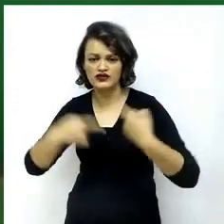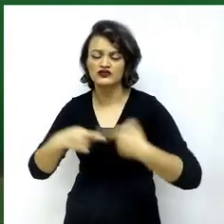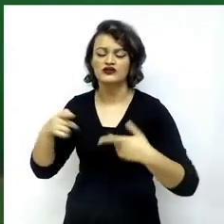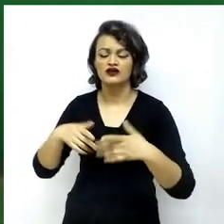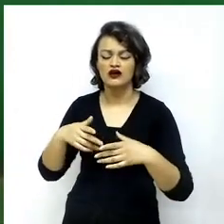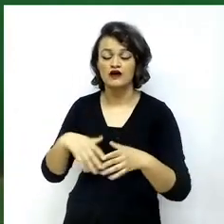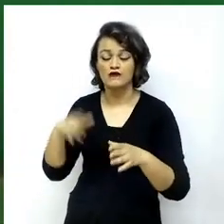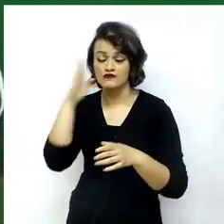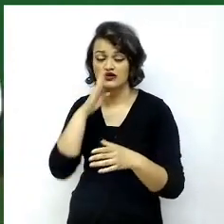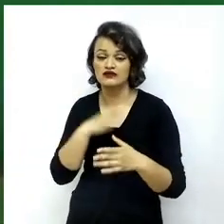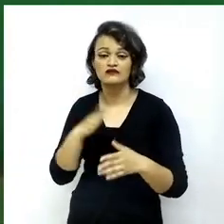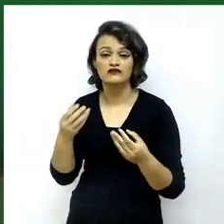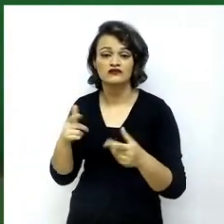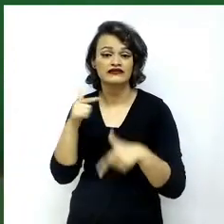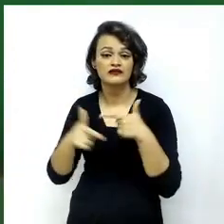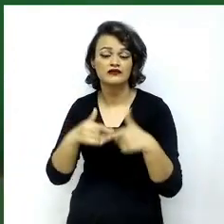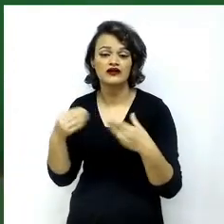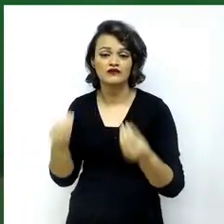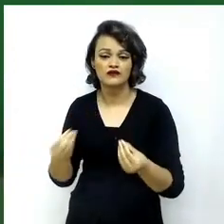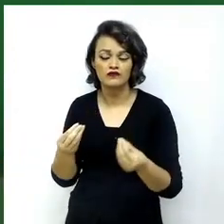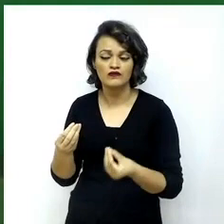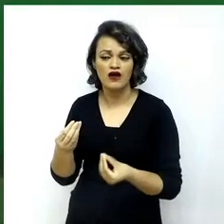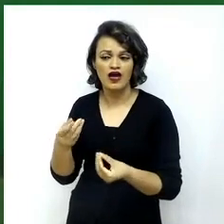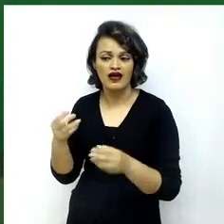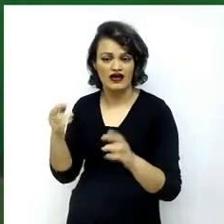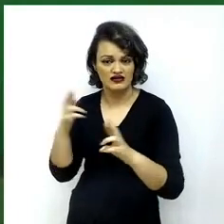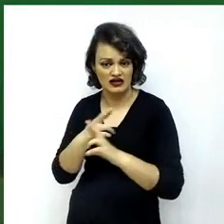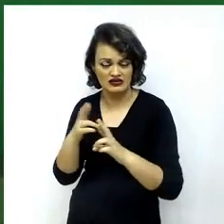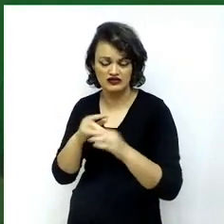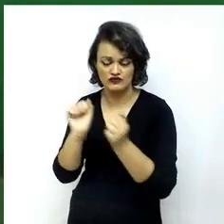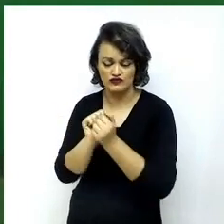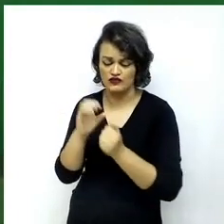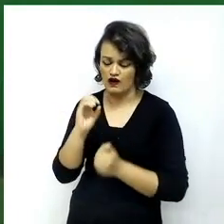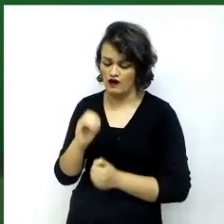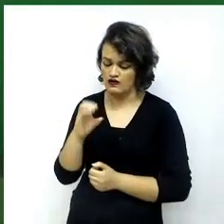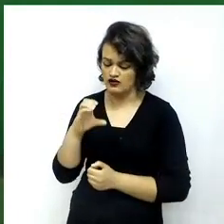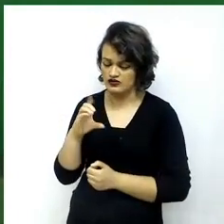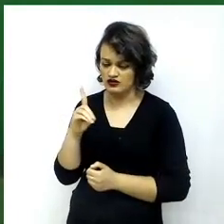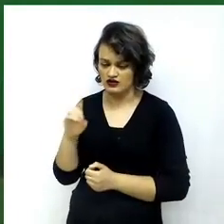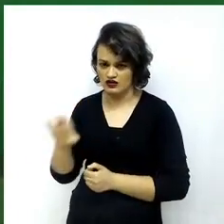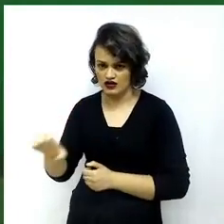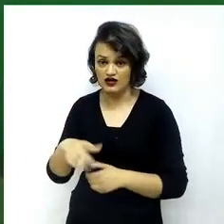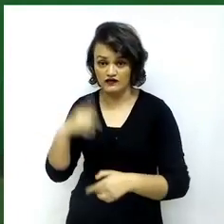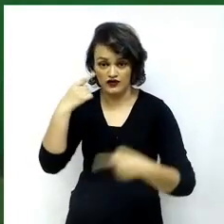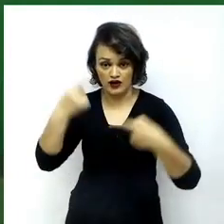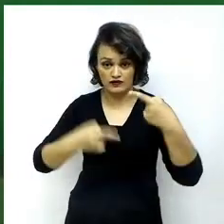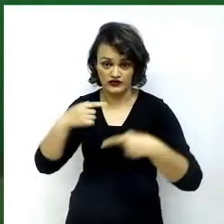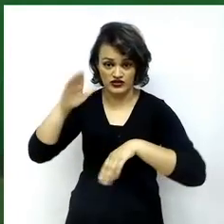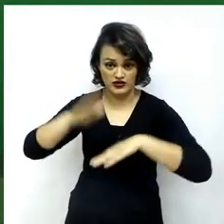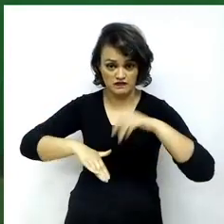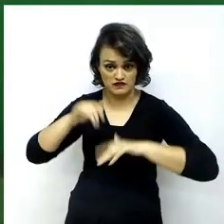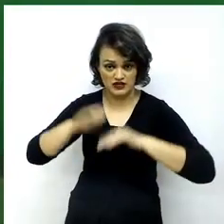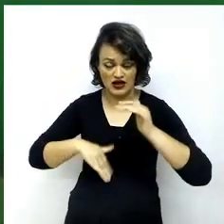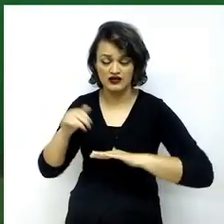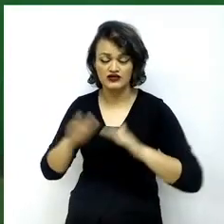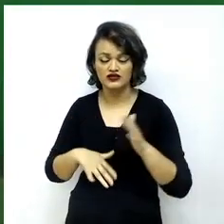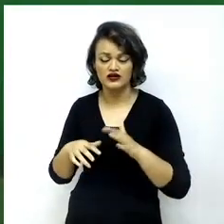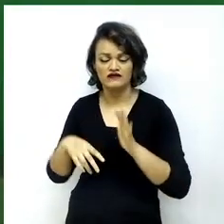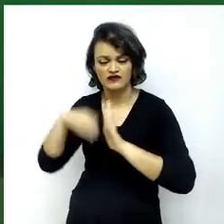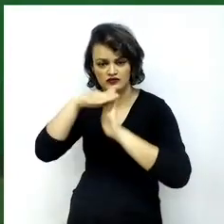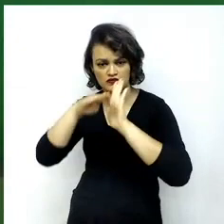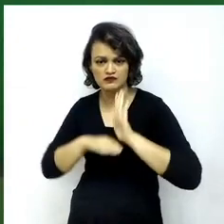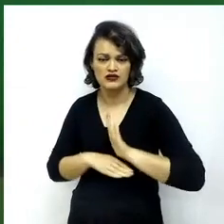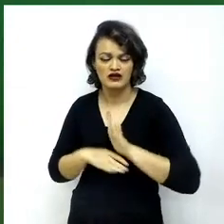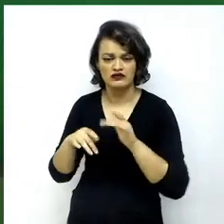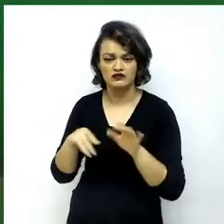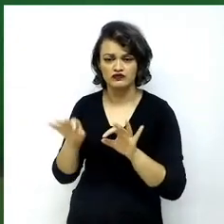its relationship with the OECD, converging its policies and practices with the organization's standards and